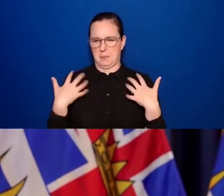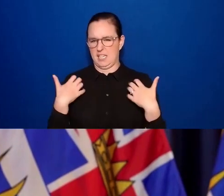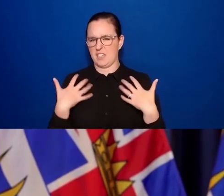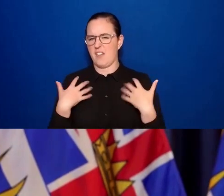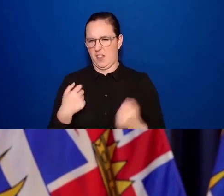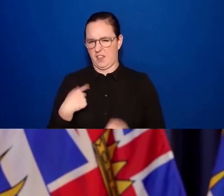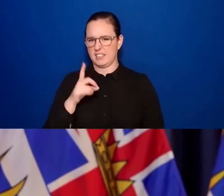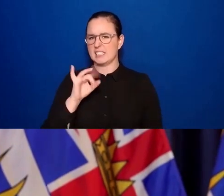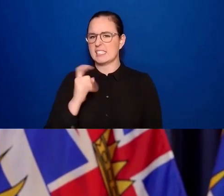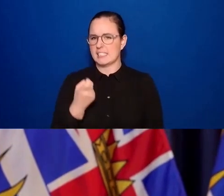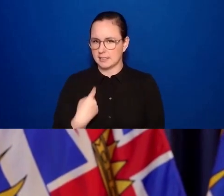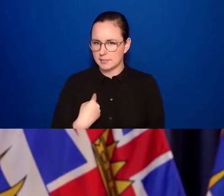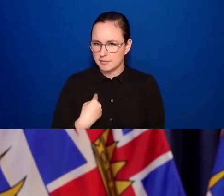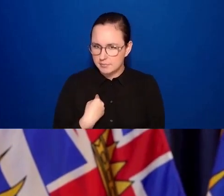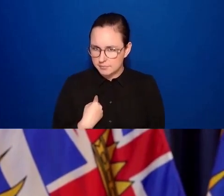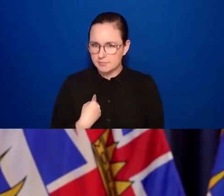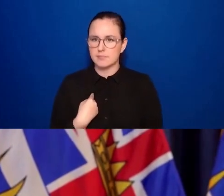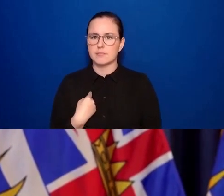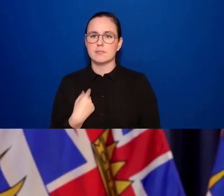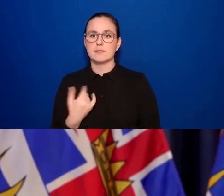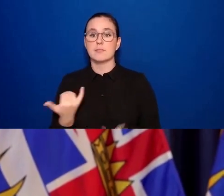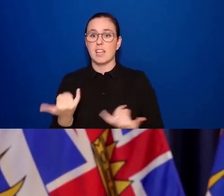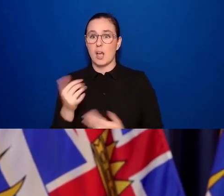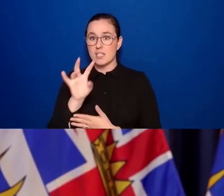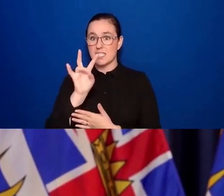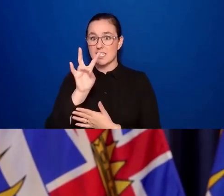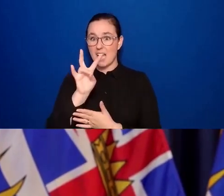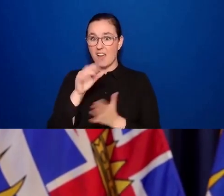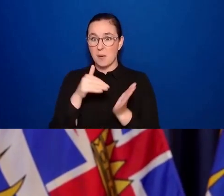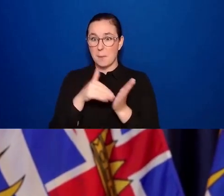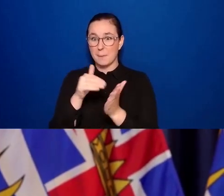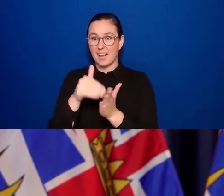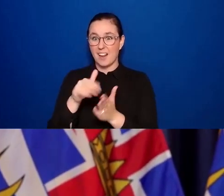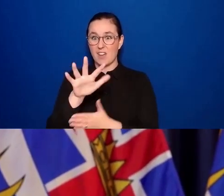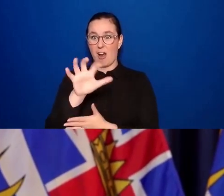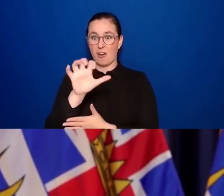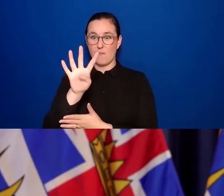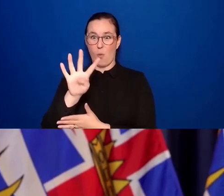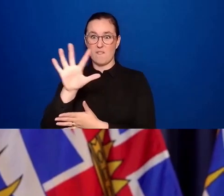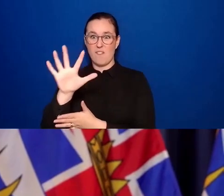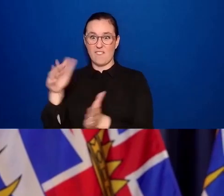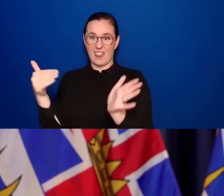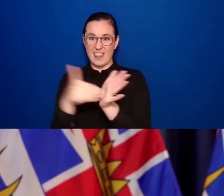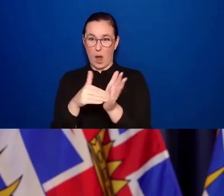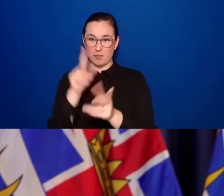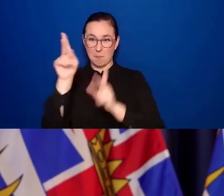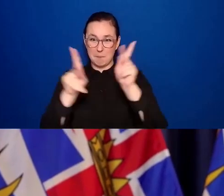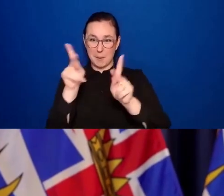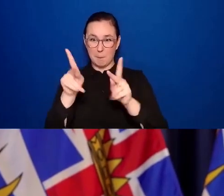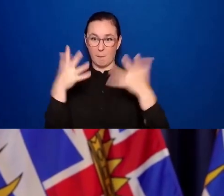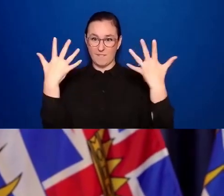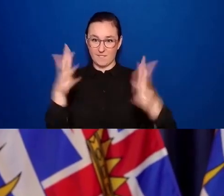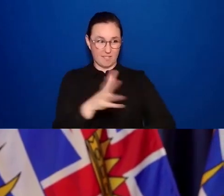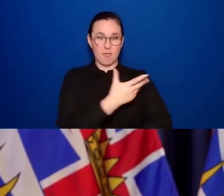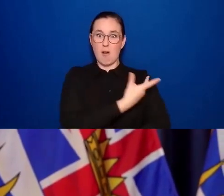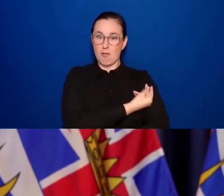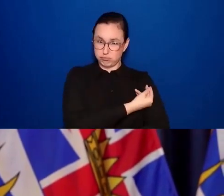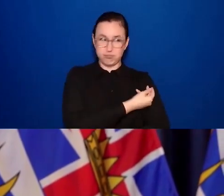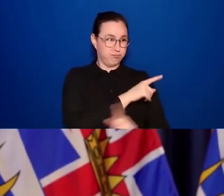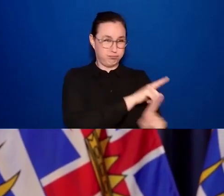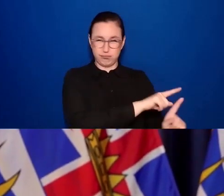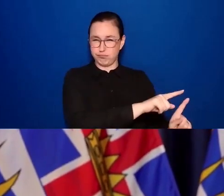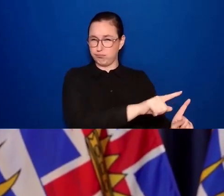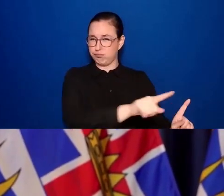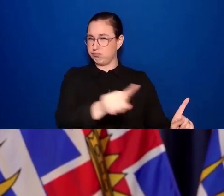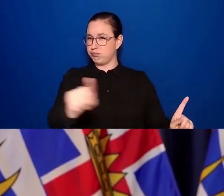7,545,871 doses of COVID-19 vaccine have been administered